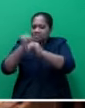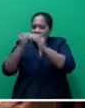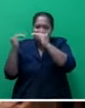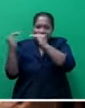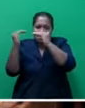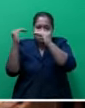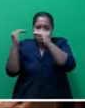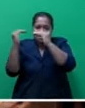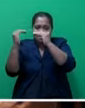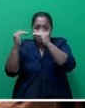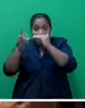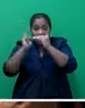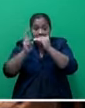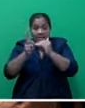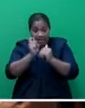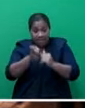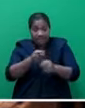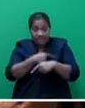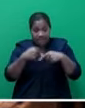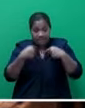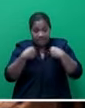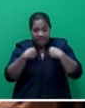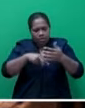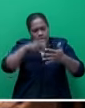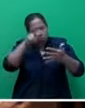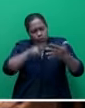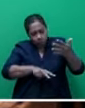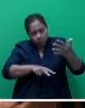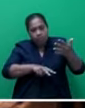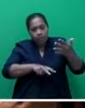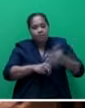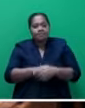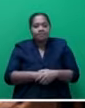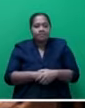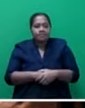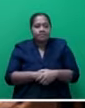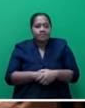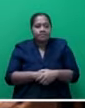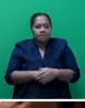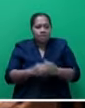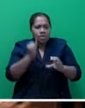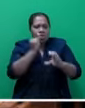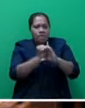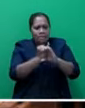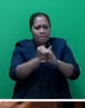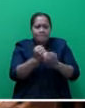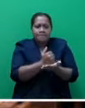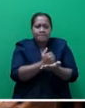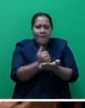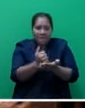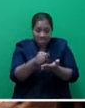Again, if we go through the recent Crimes Act of 2009